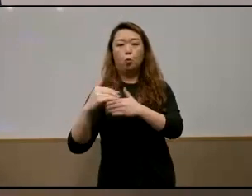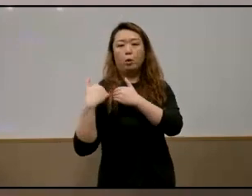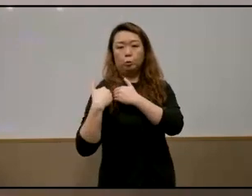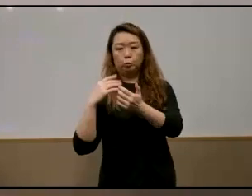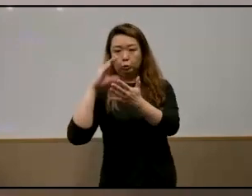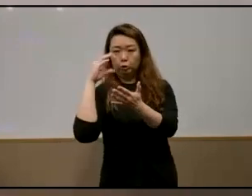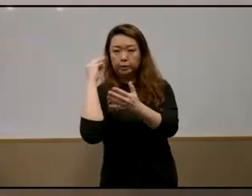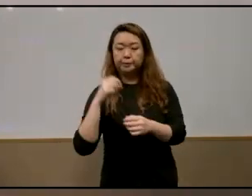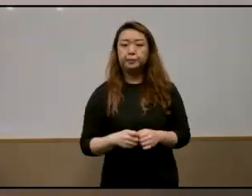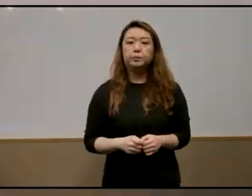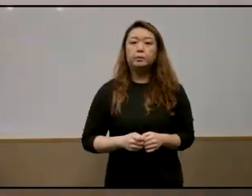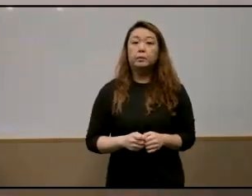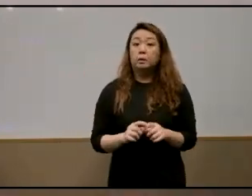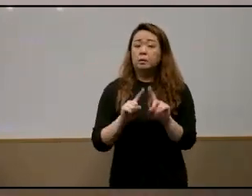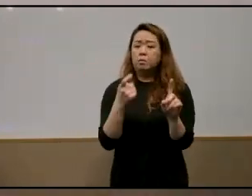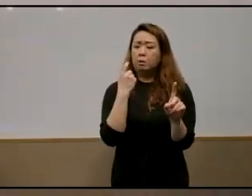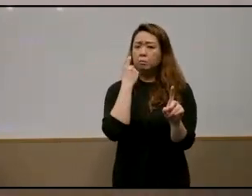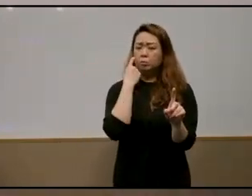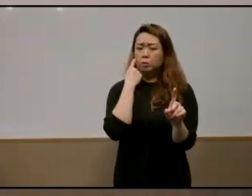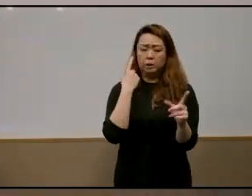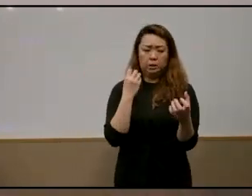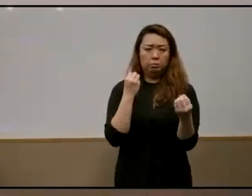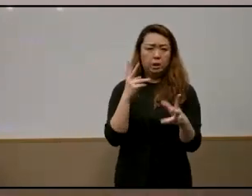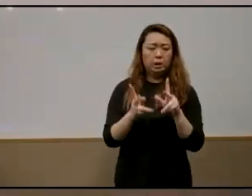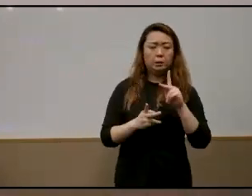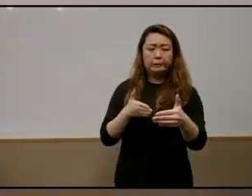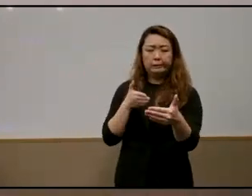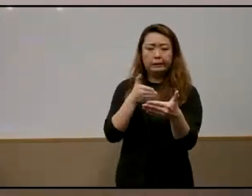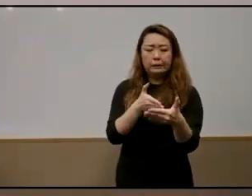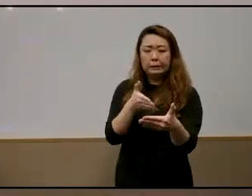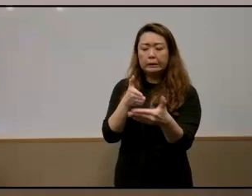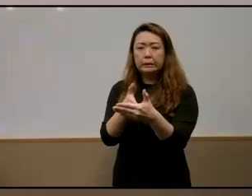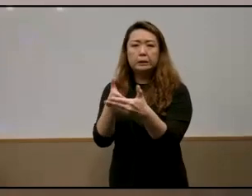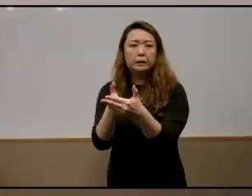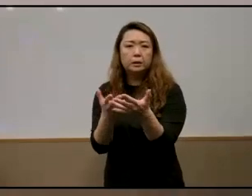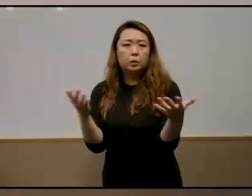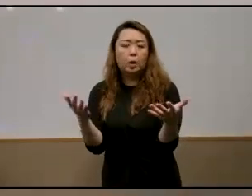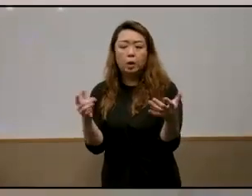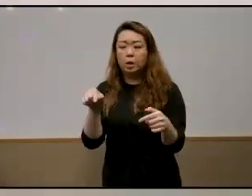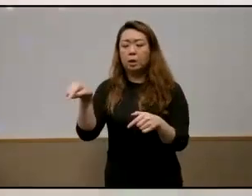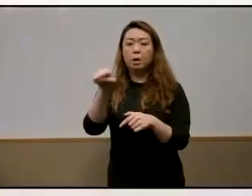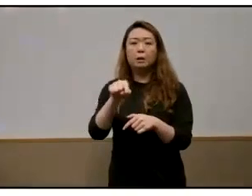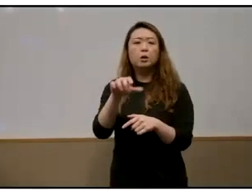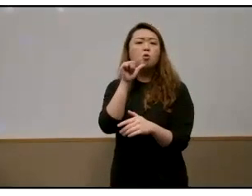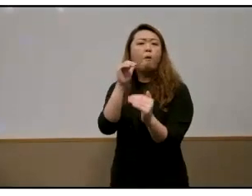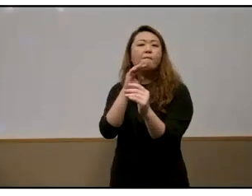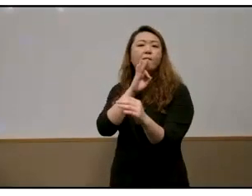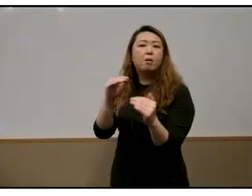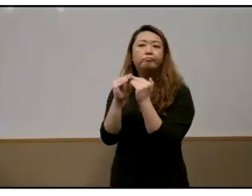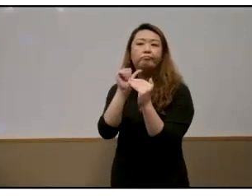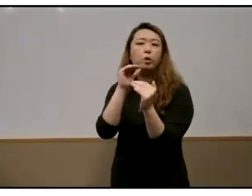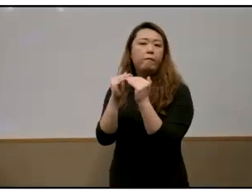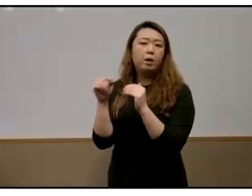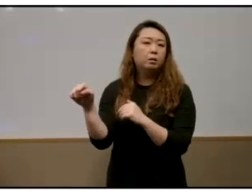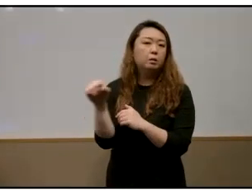but in recent years there's been growing discontent in singapore over the unfairness of meritocracy and there's research that's that